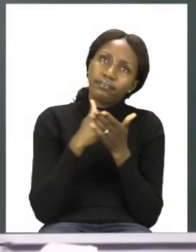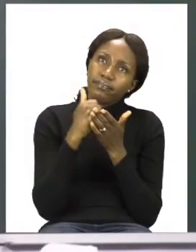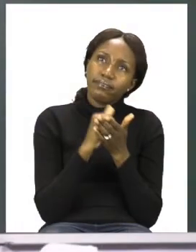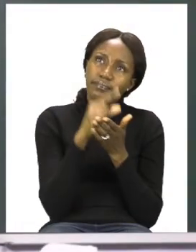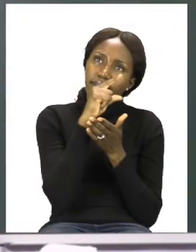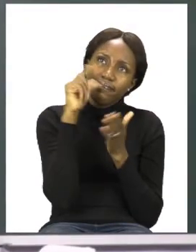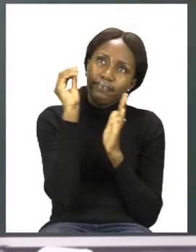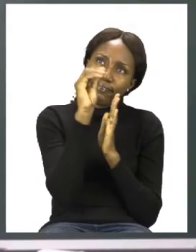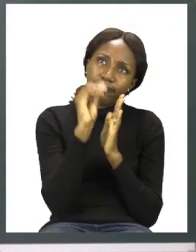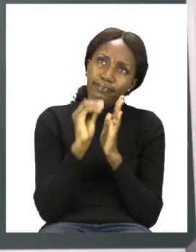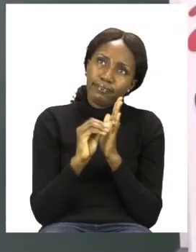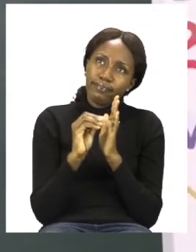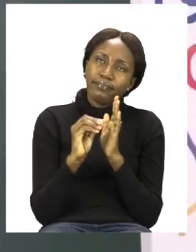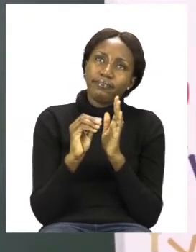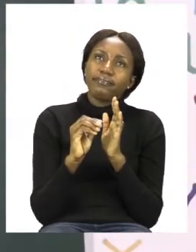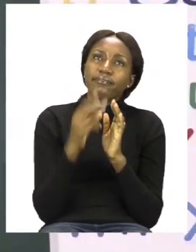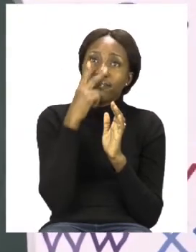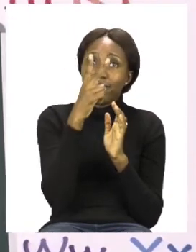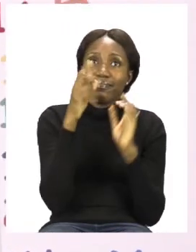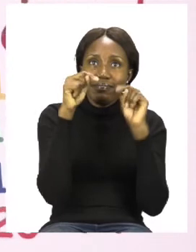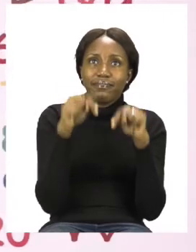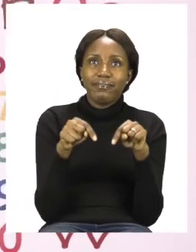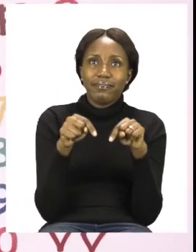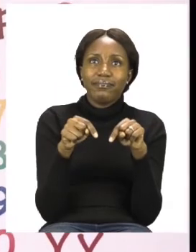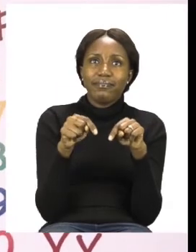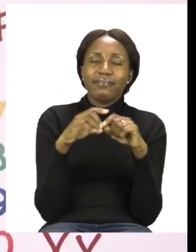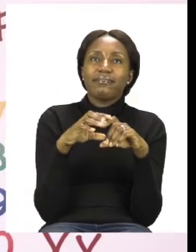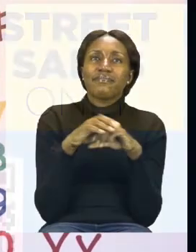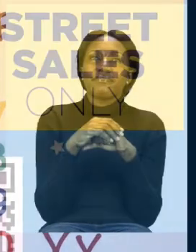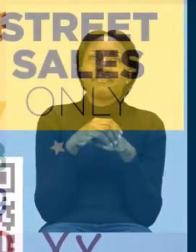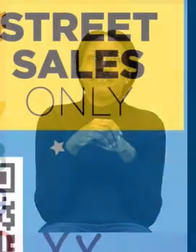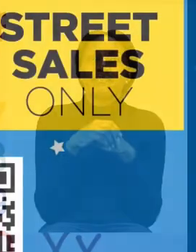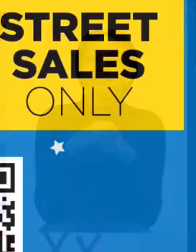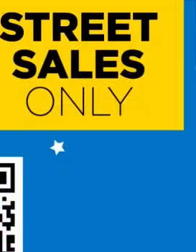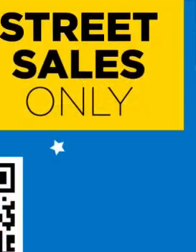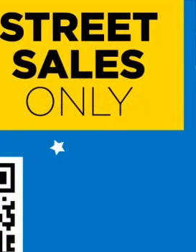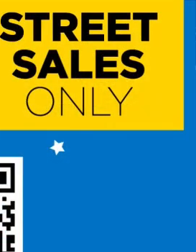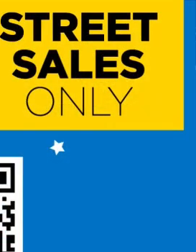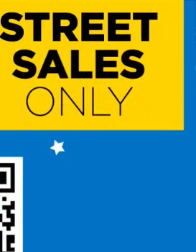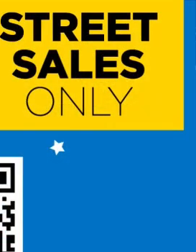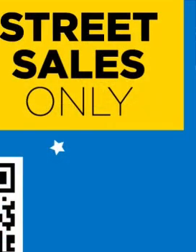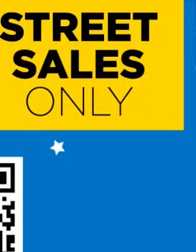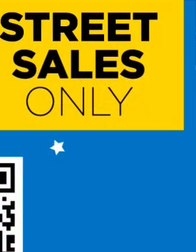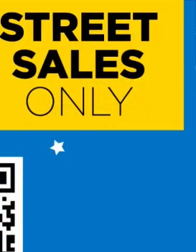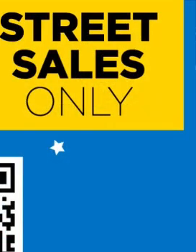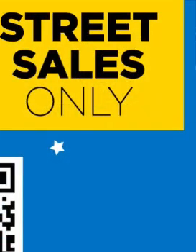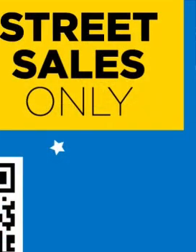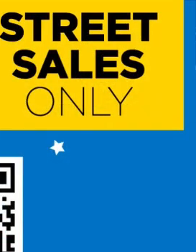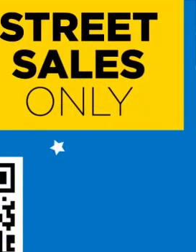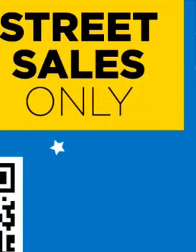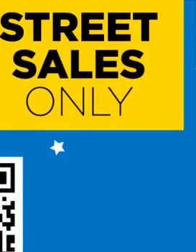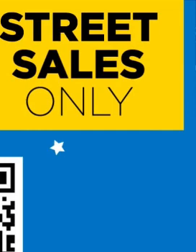I will see you soon, my dear children, after the advert break. Follow us on MyZone Facebook Active